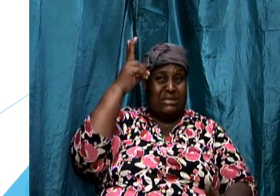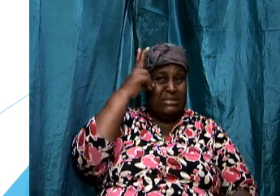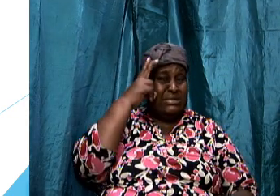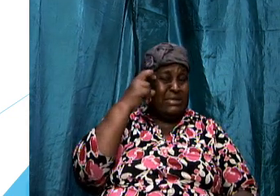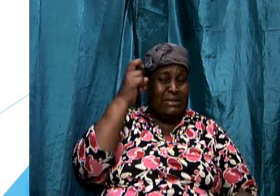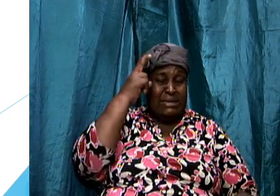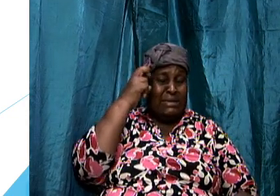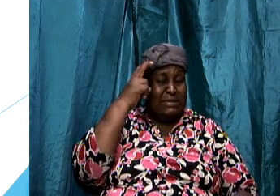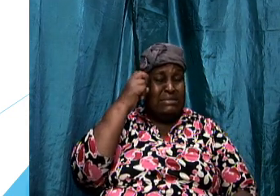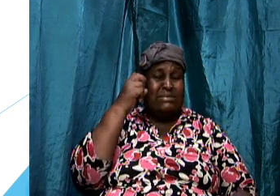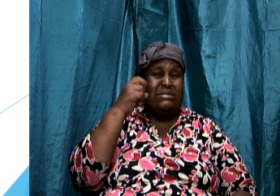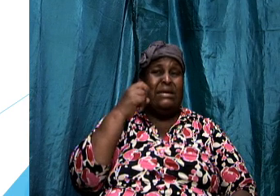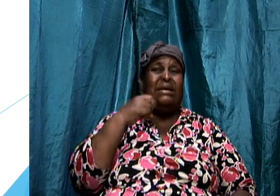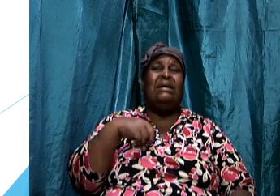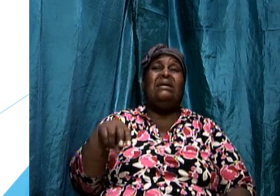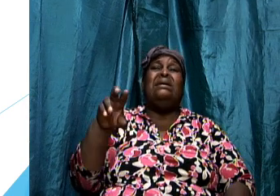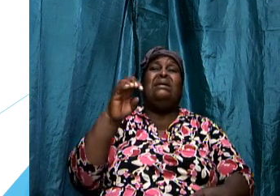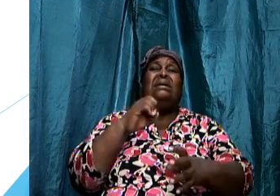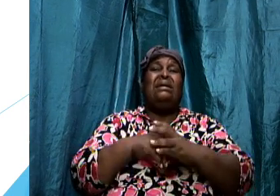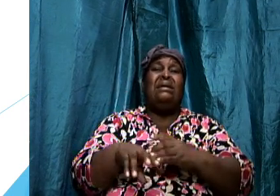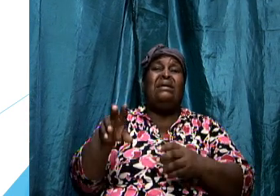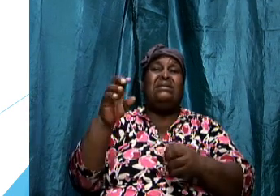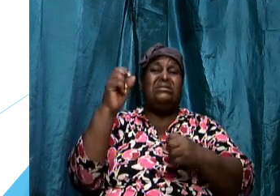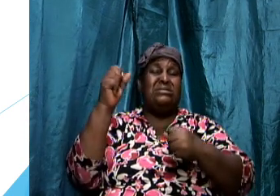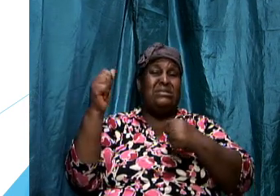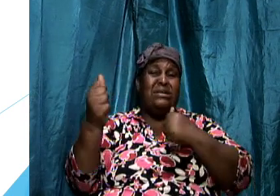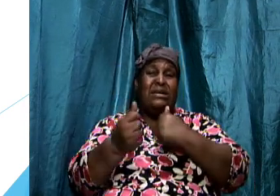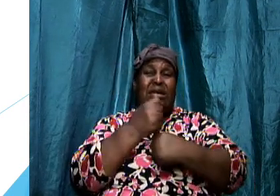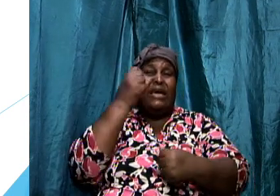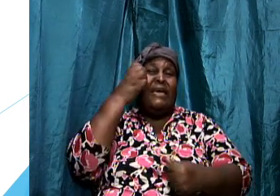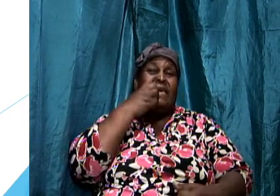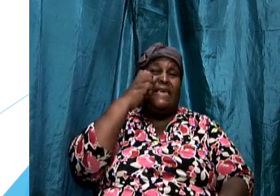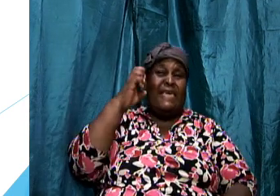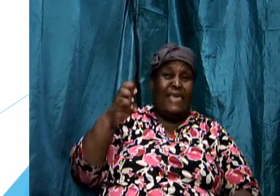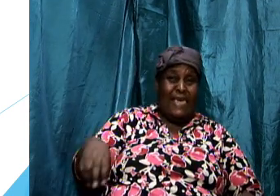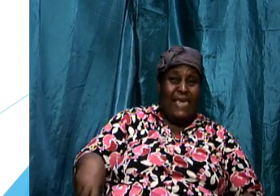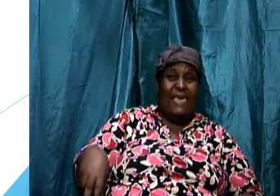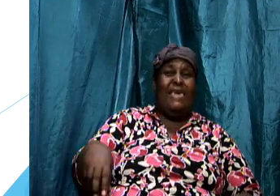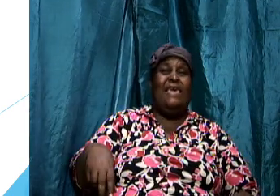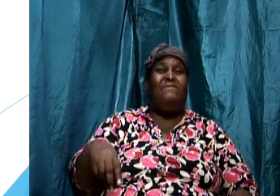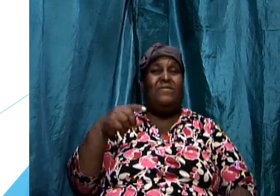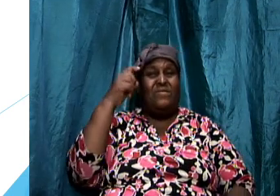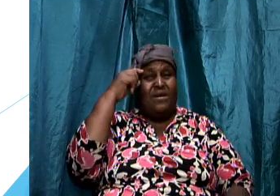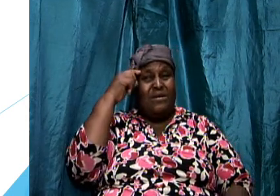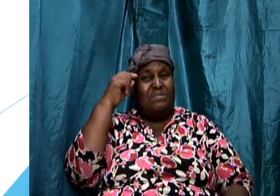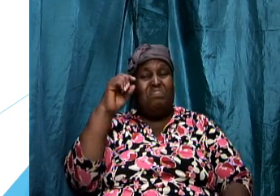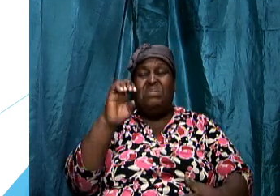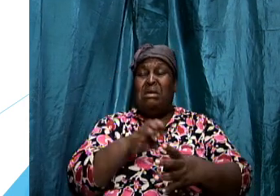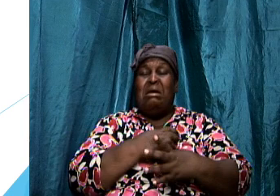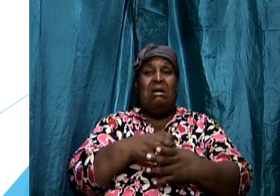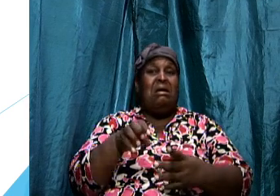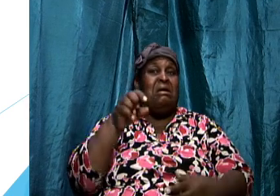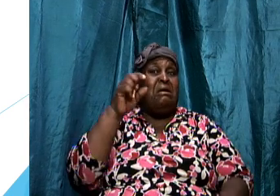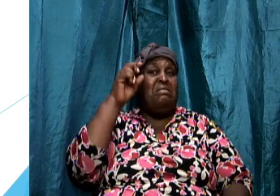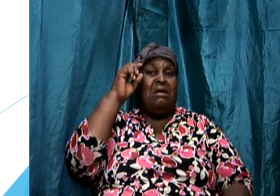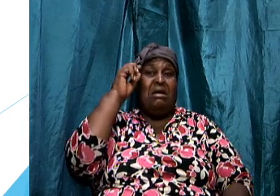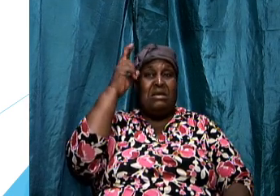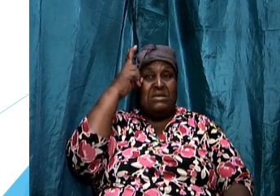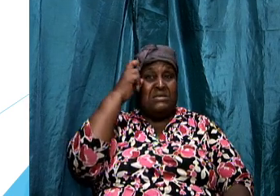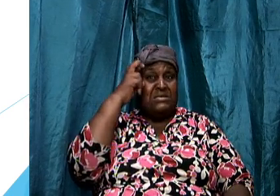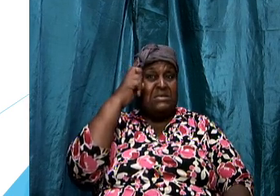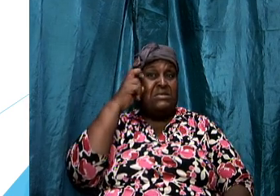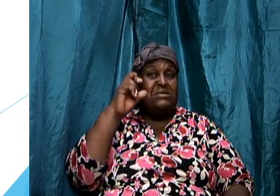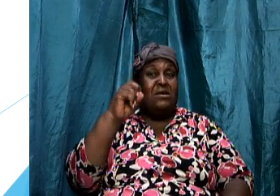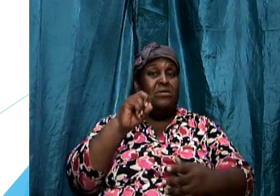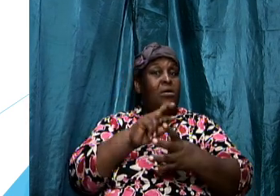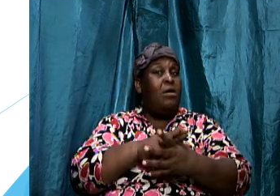in his quest because he knows how dangerous it is is either him or you and him don't think he's going to go